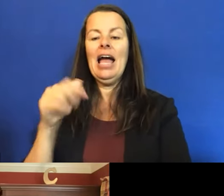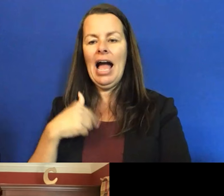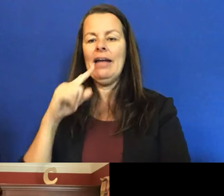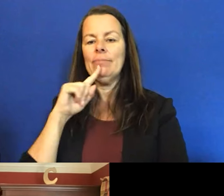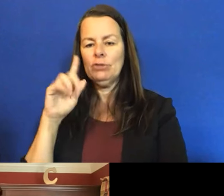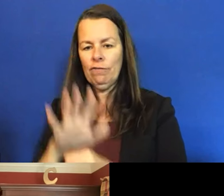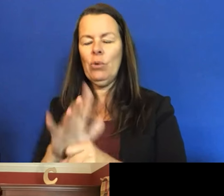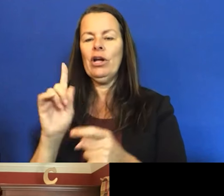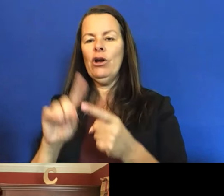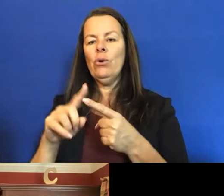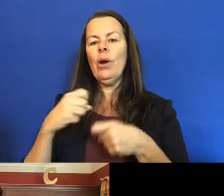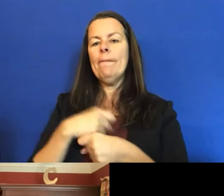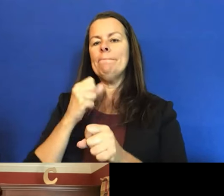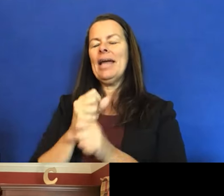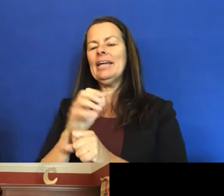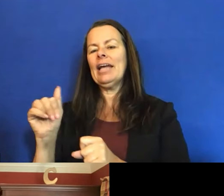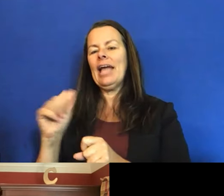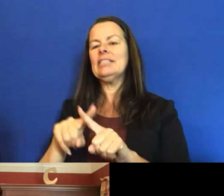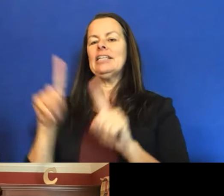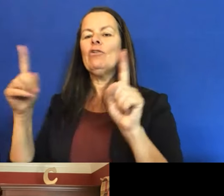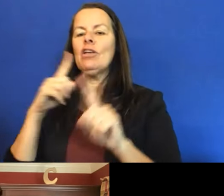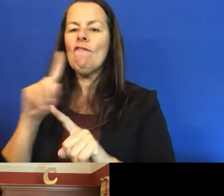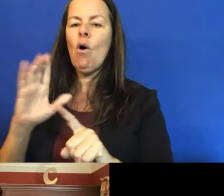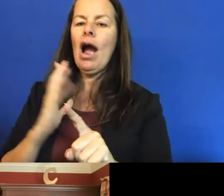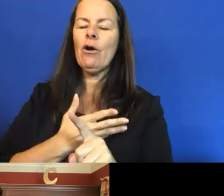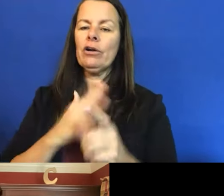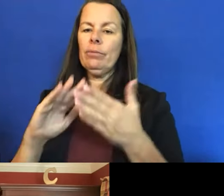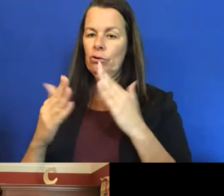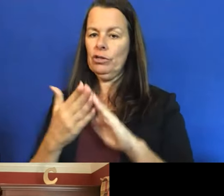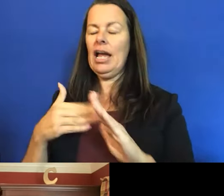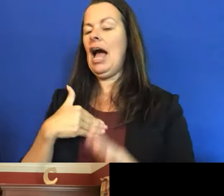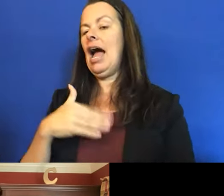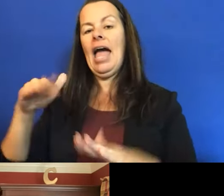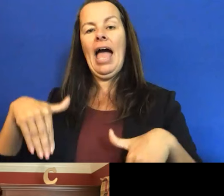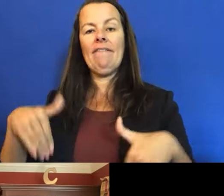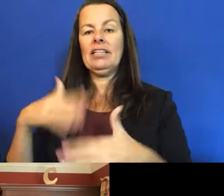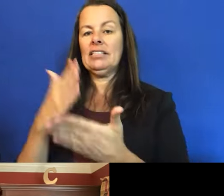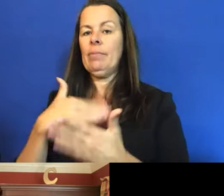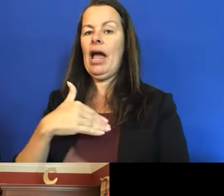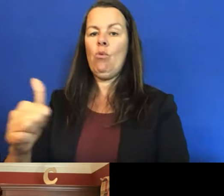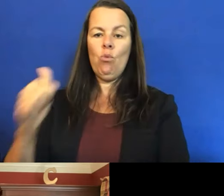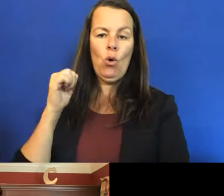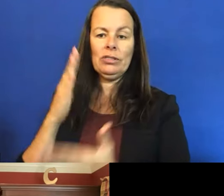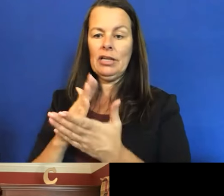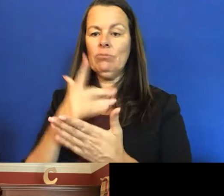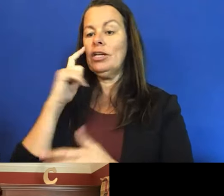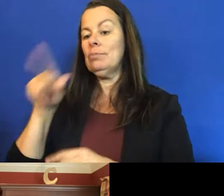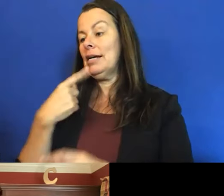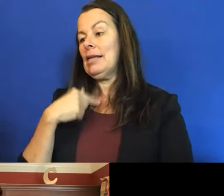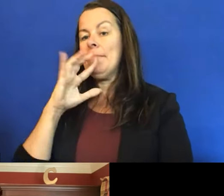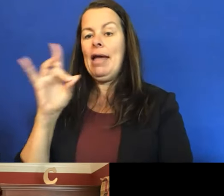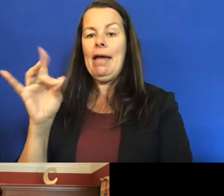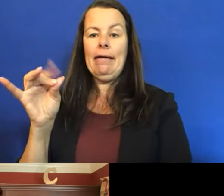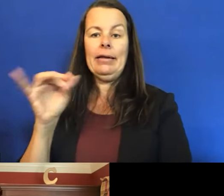to making a difference for our community. Have not stopped, will not stop. Uh, just because I'm 80 doesn't mean that